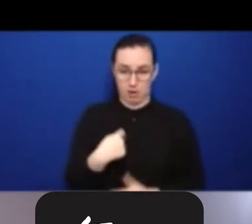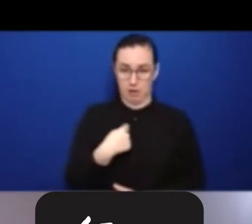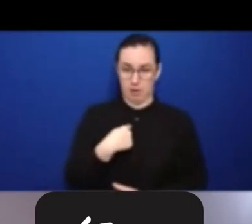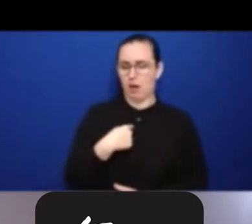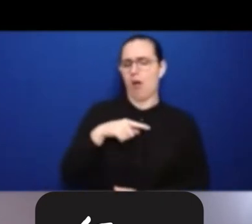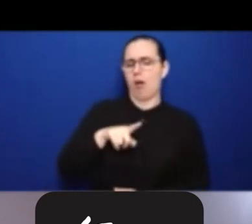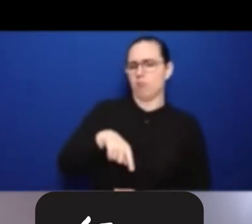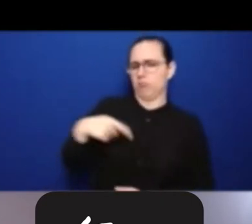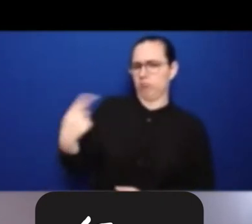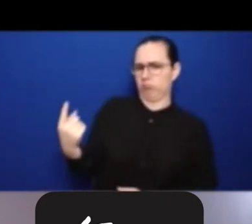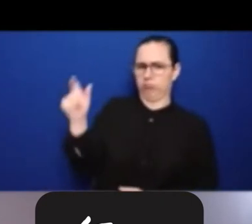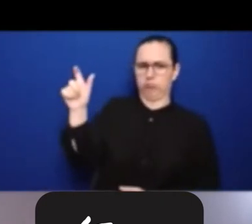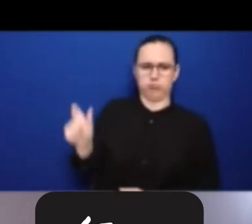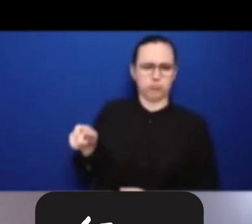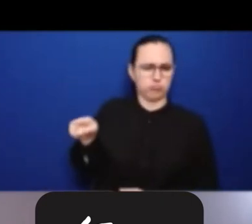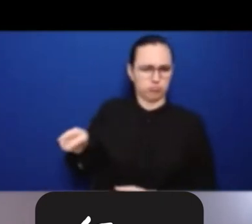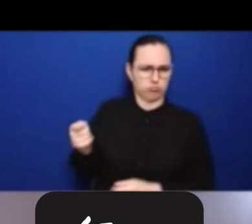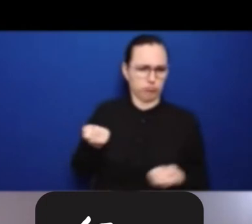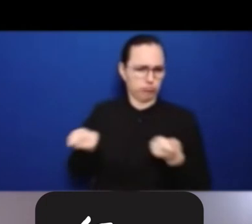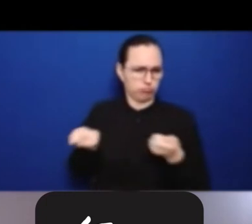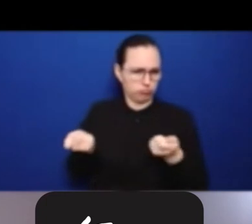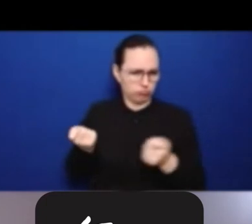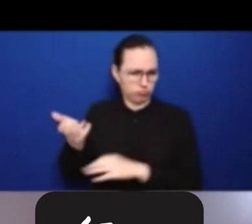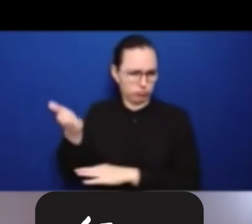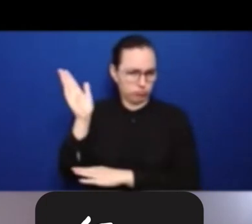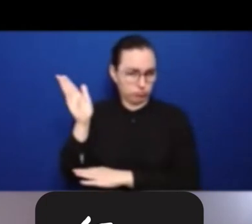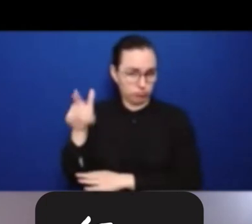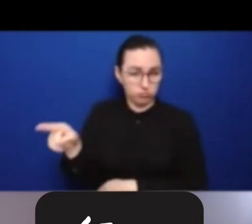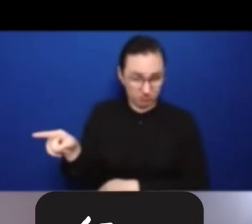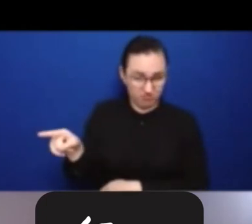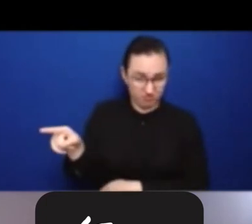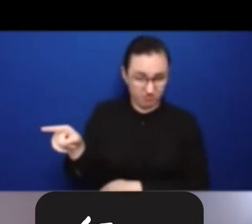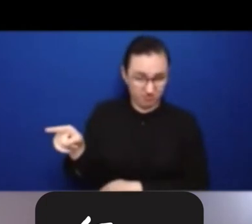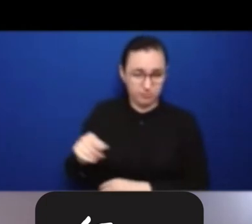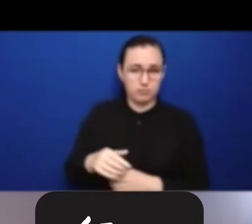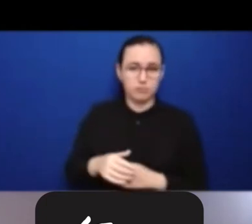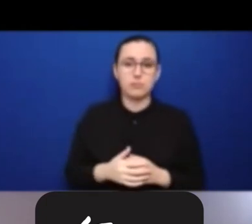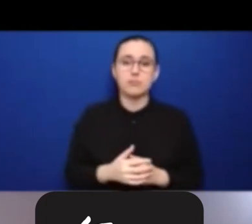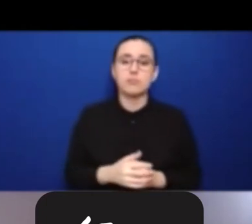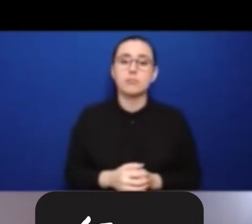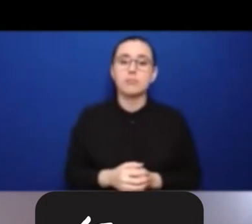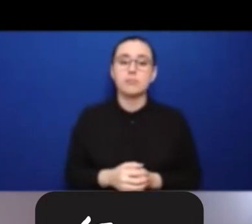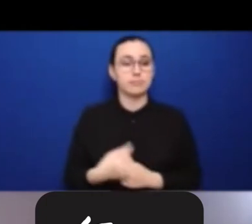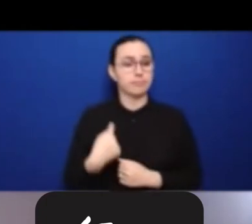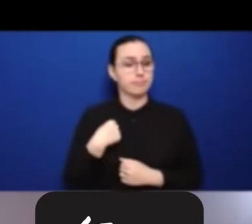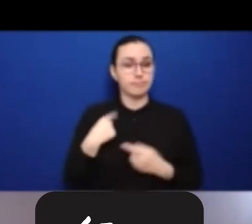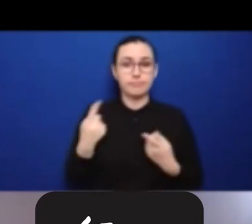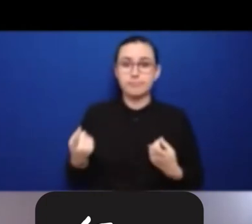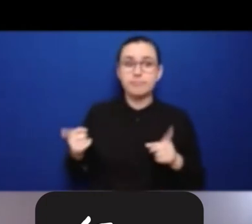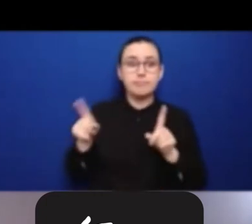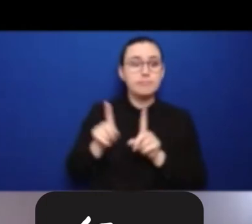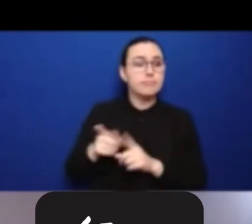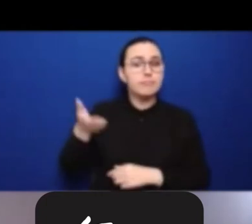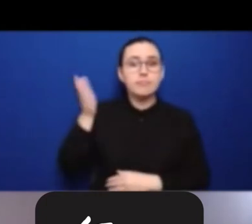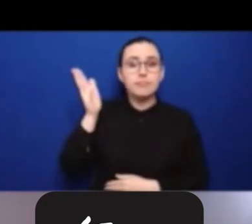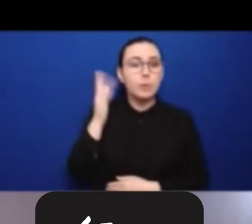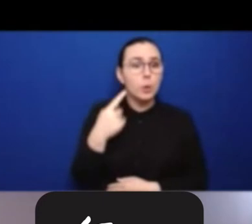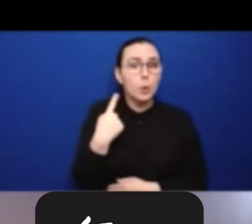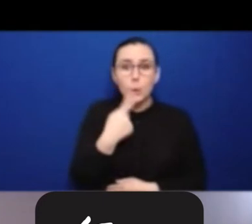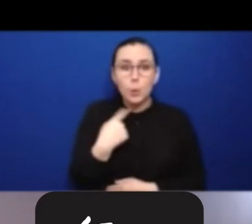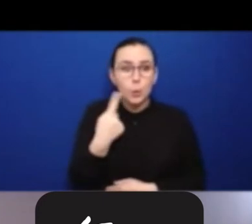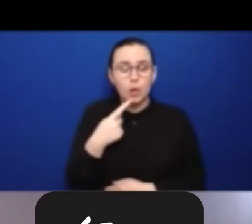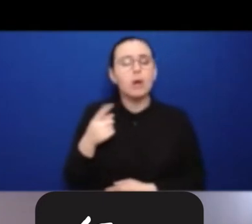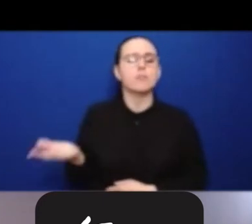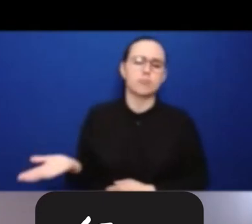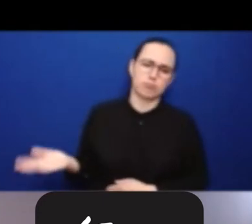put on their cameras and ask other people who are not speaking to keep their cameras